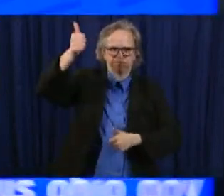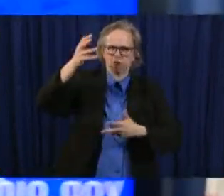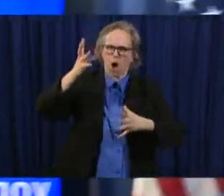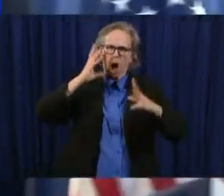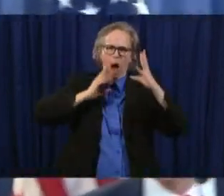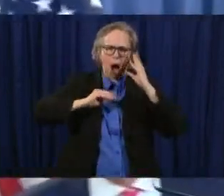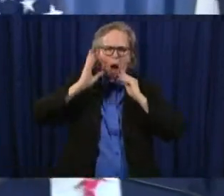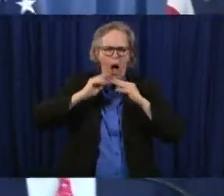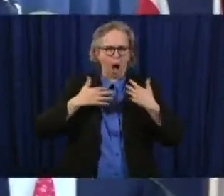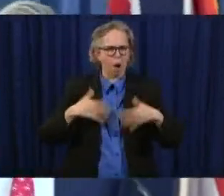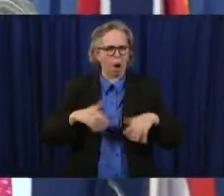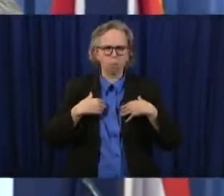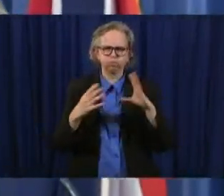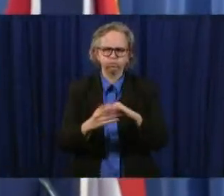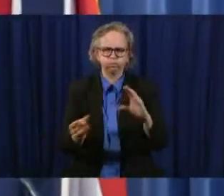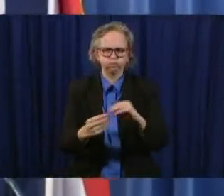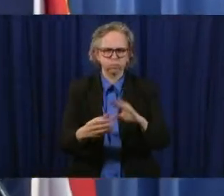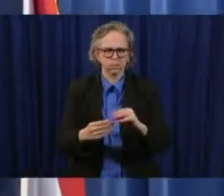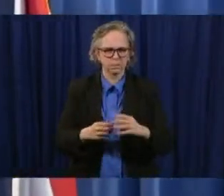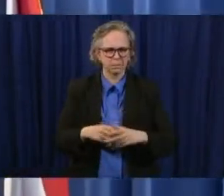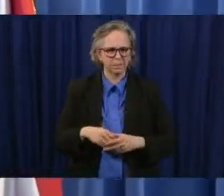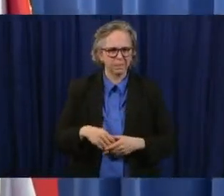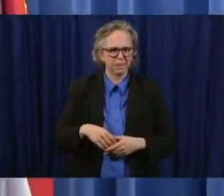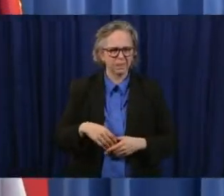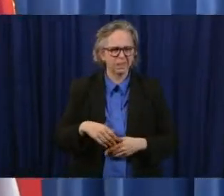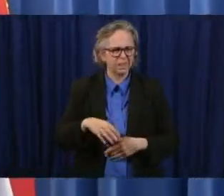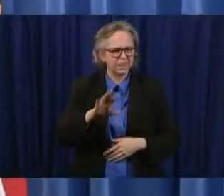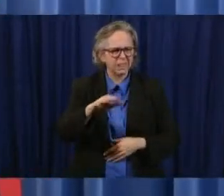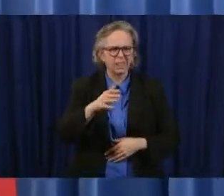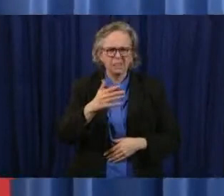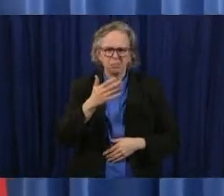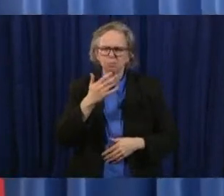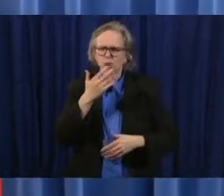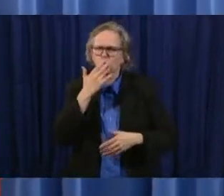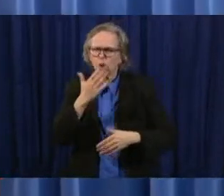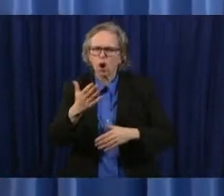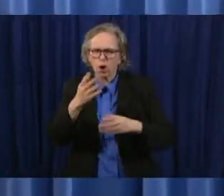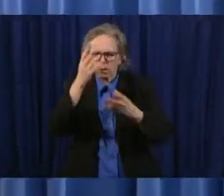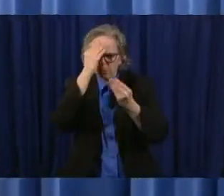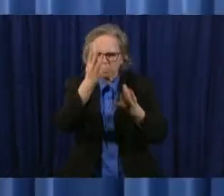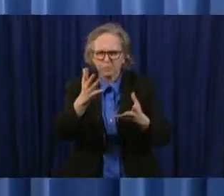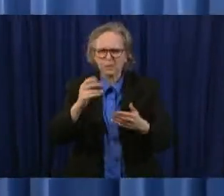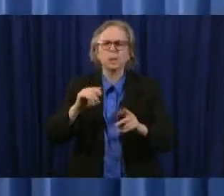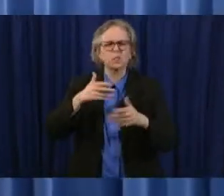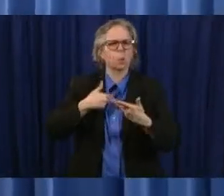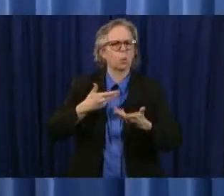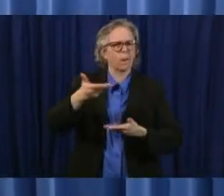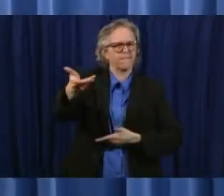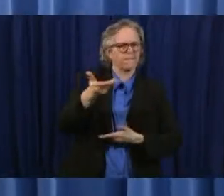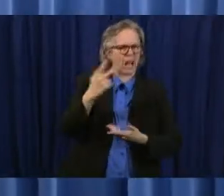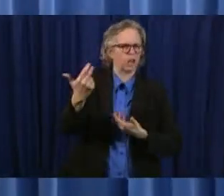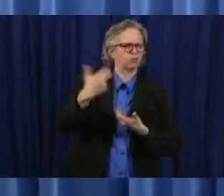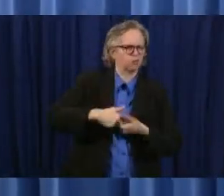give you a good i think a good comprehensive report when we do that we'll try to do that in the next few days thank you